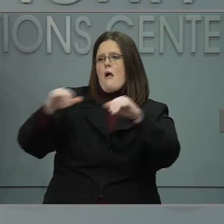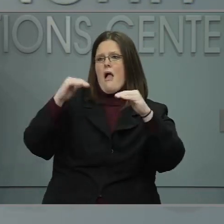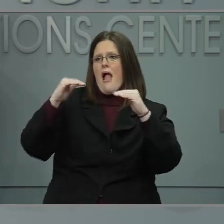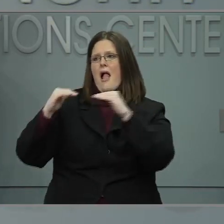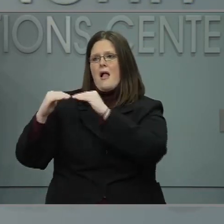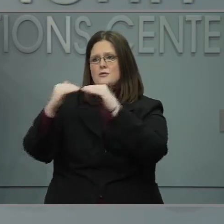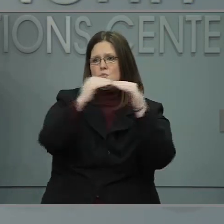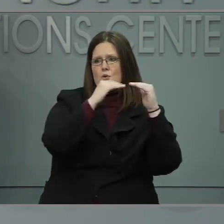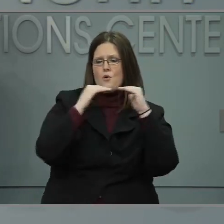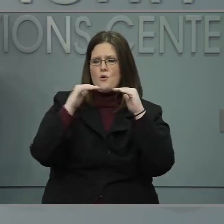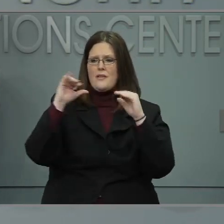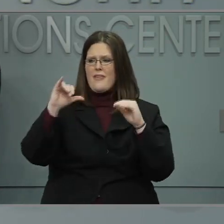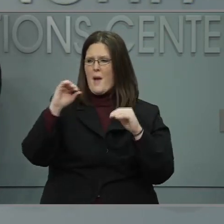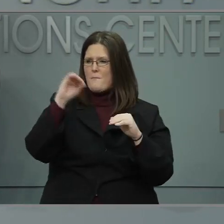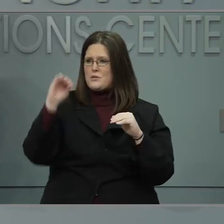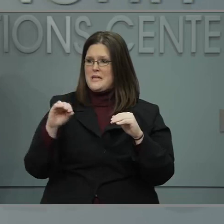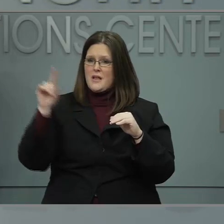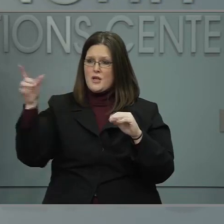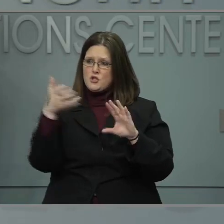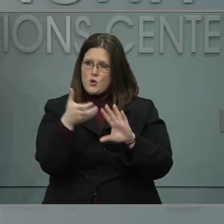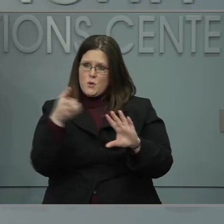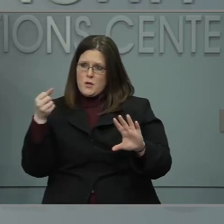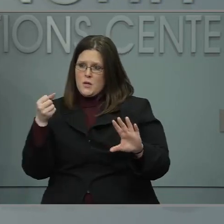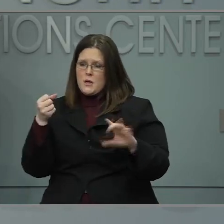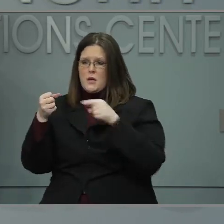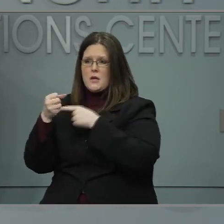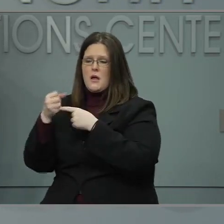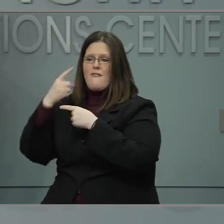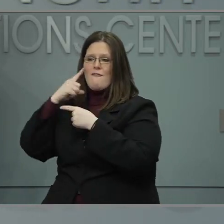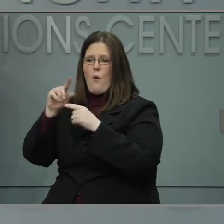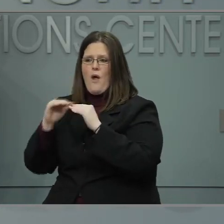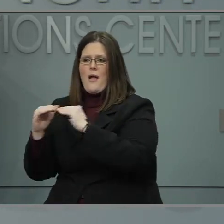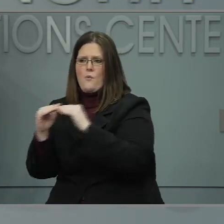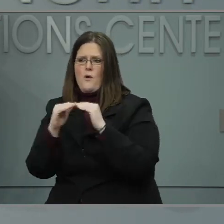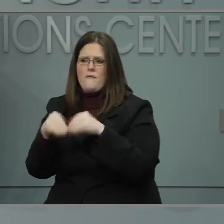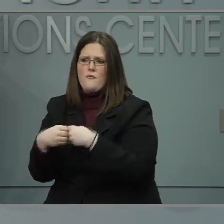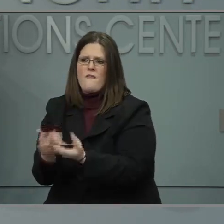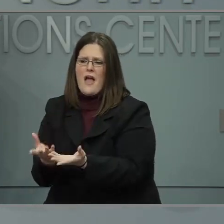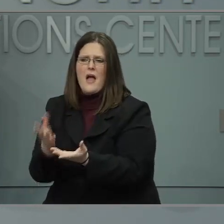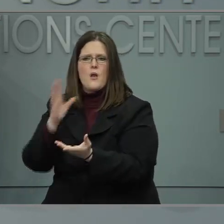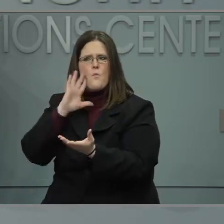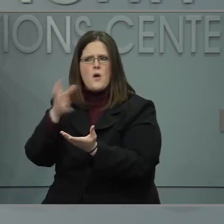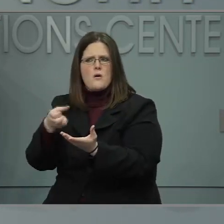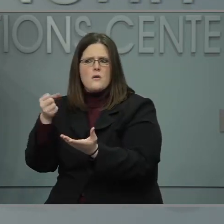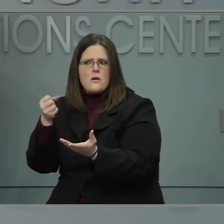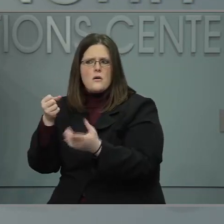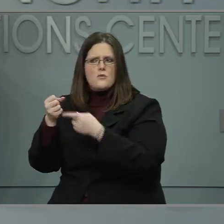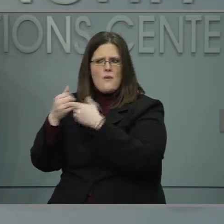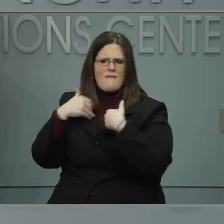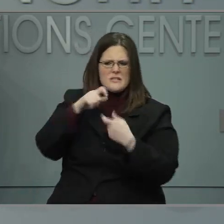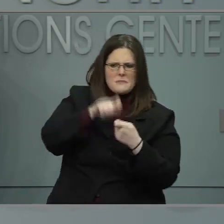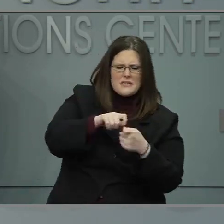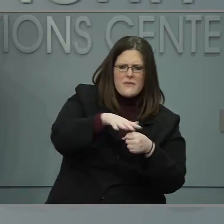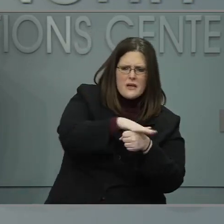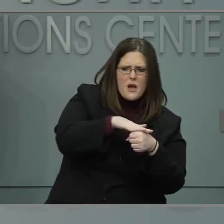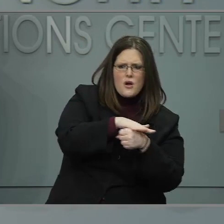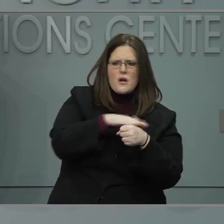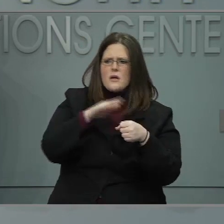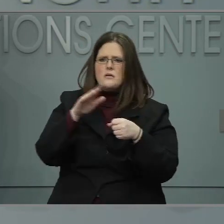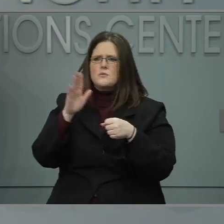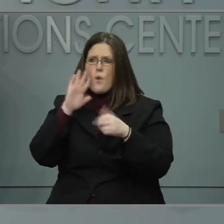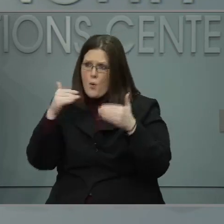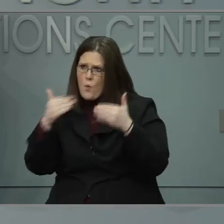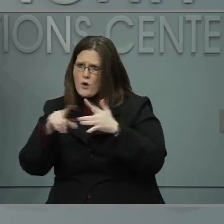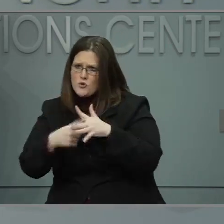immediately, and that'll be for the same, the 65 and older groups? Are there specific counties? First,